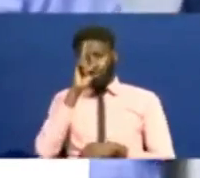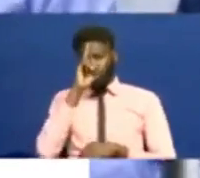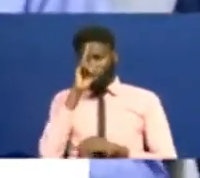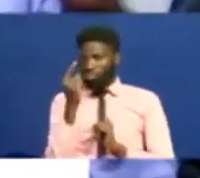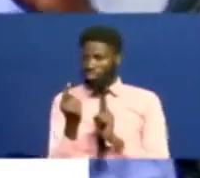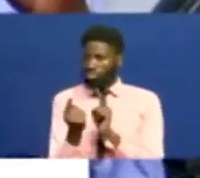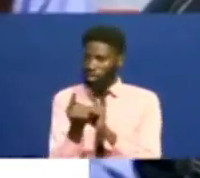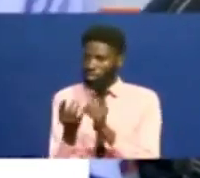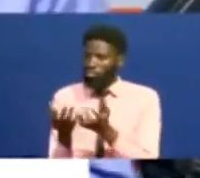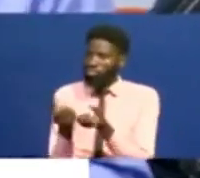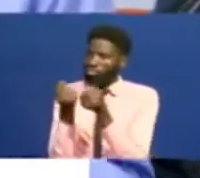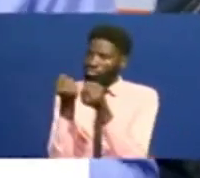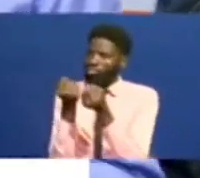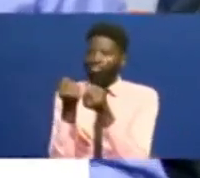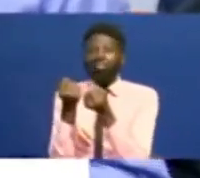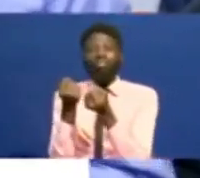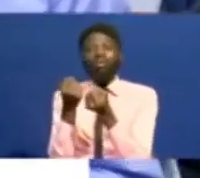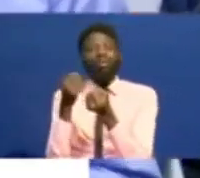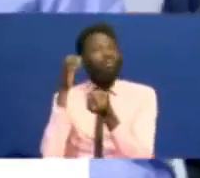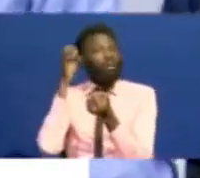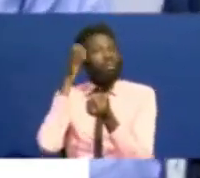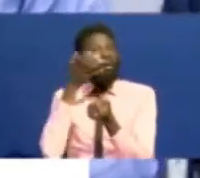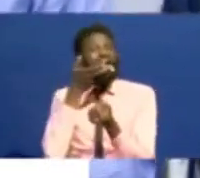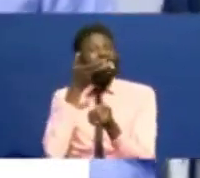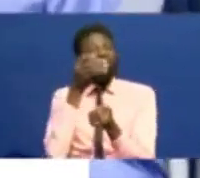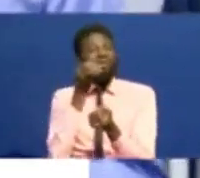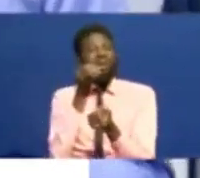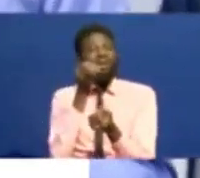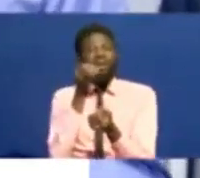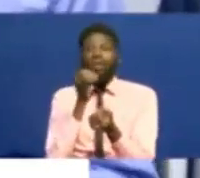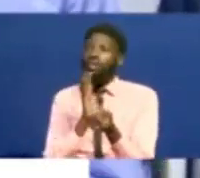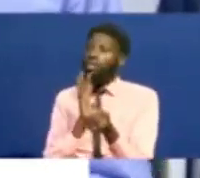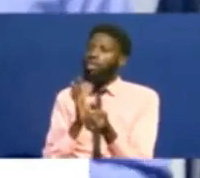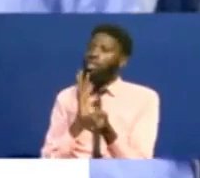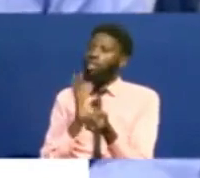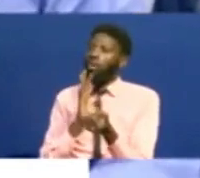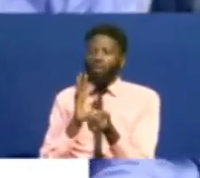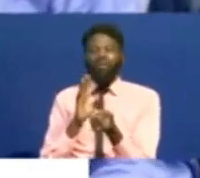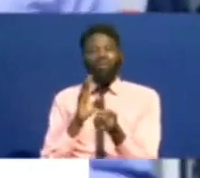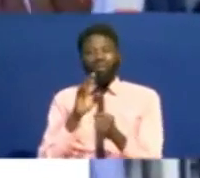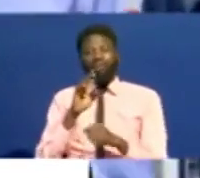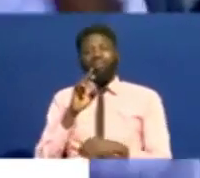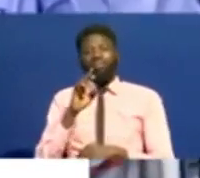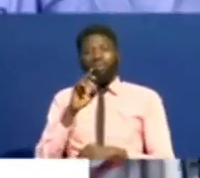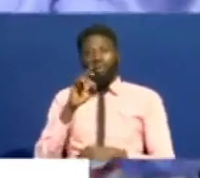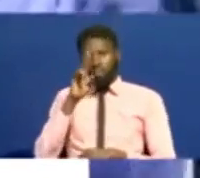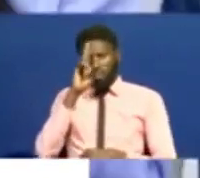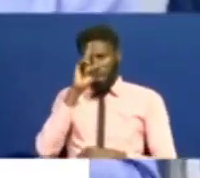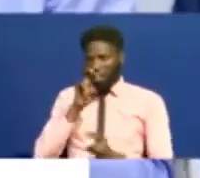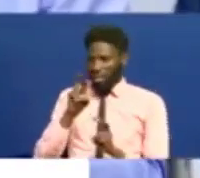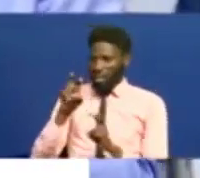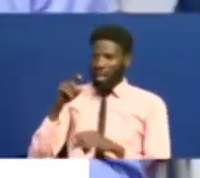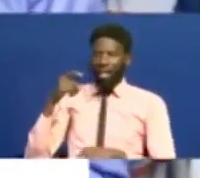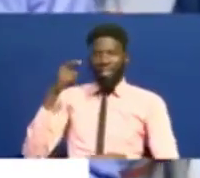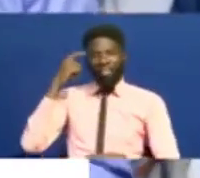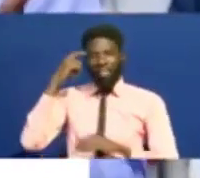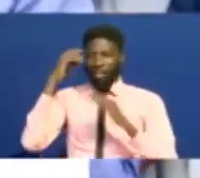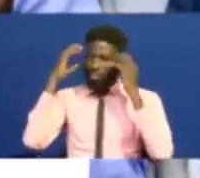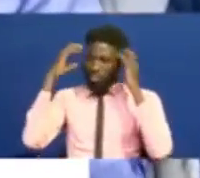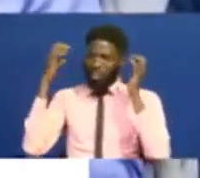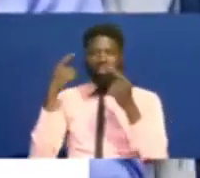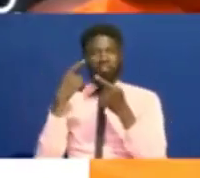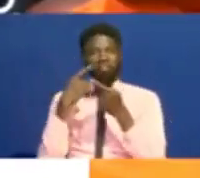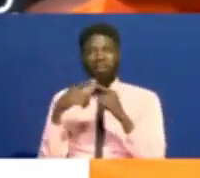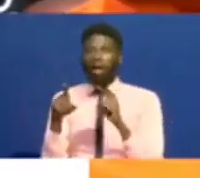He that he would have issue with the He would have that. He would